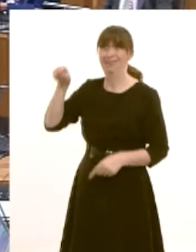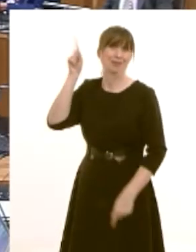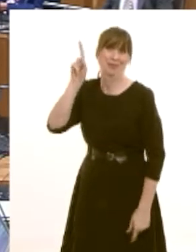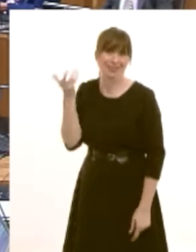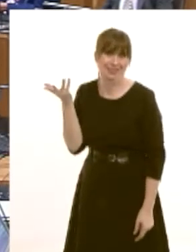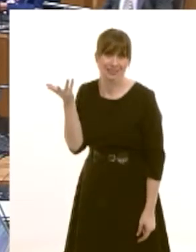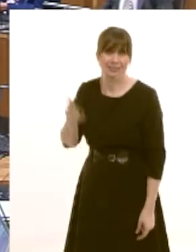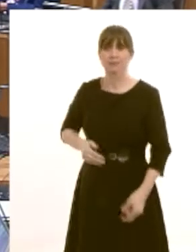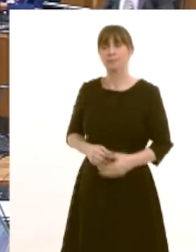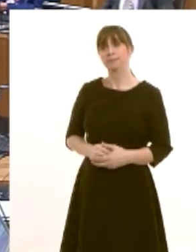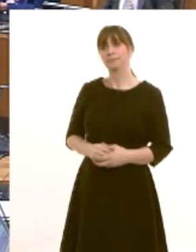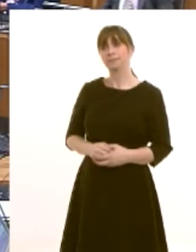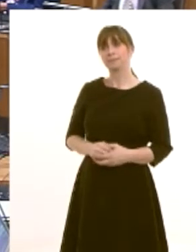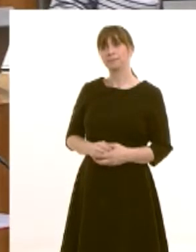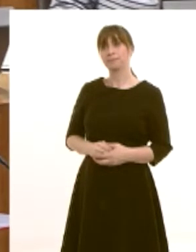actually does